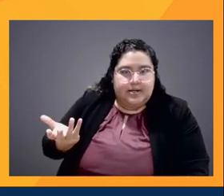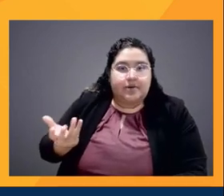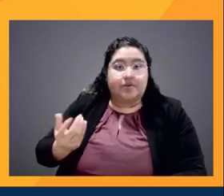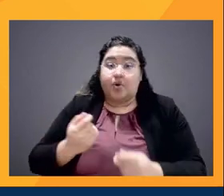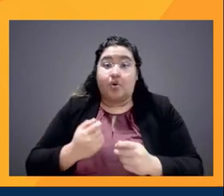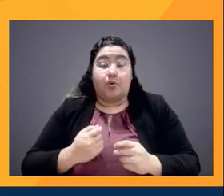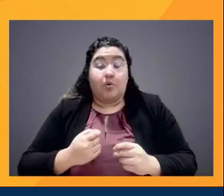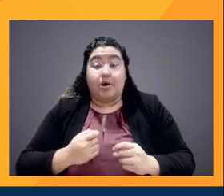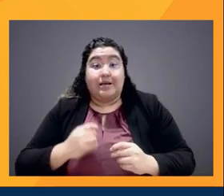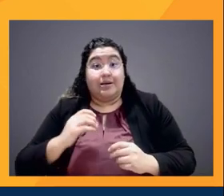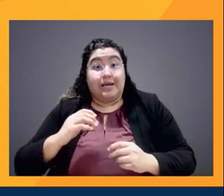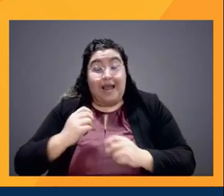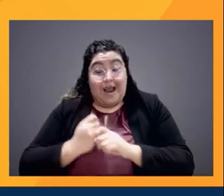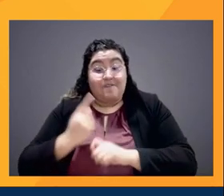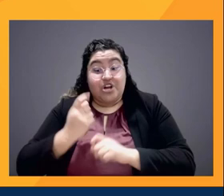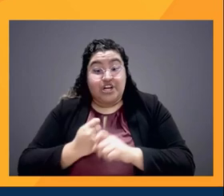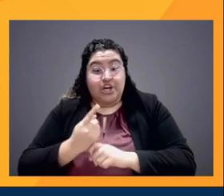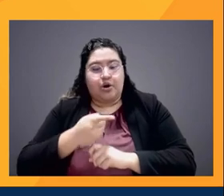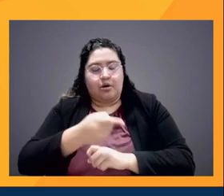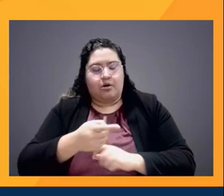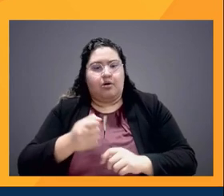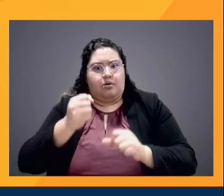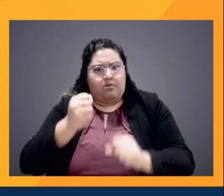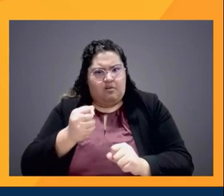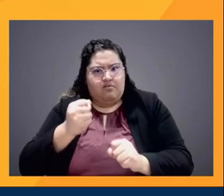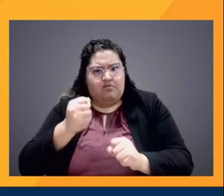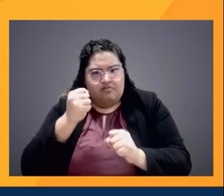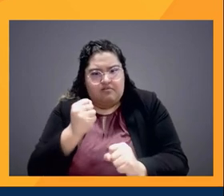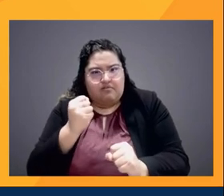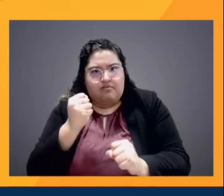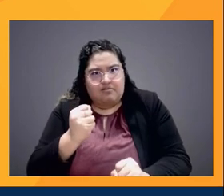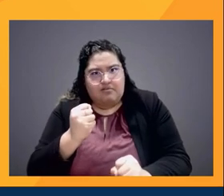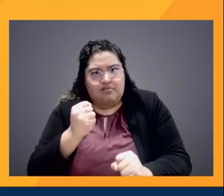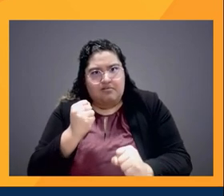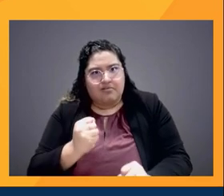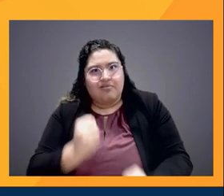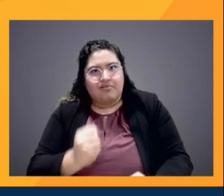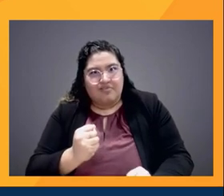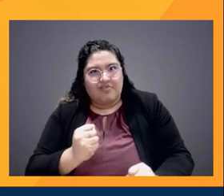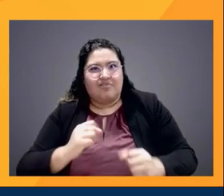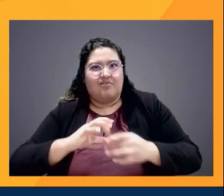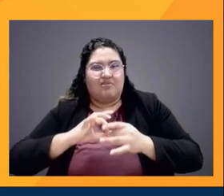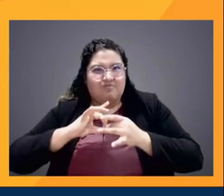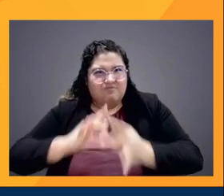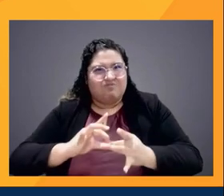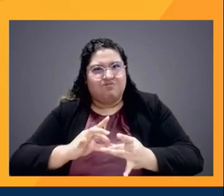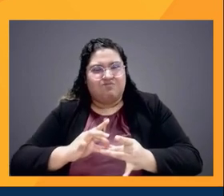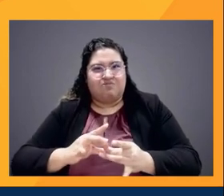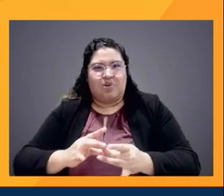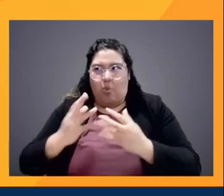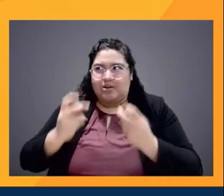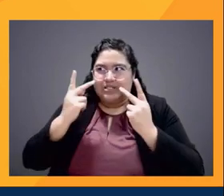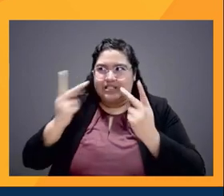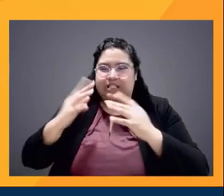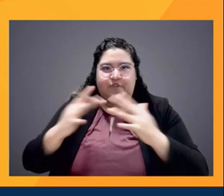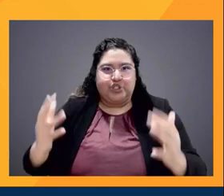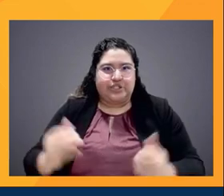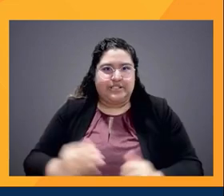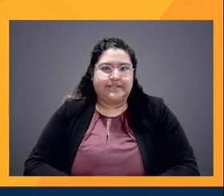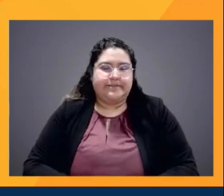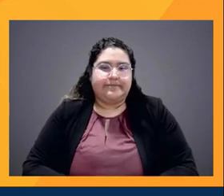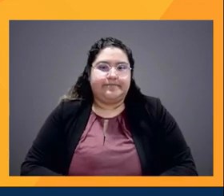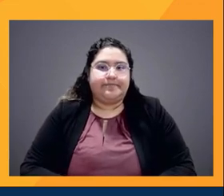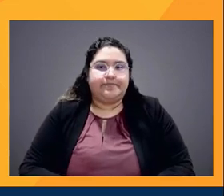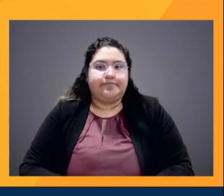our report is that that is a strong, there's a stronger connection to that. I love that. Danai, we have a question